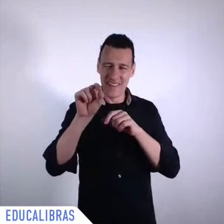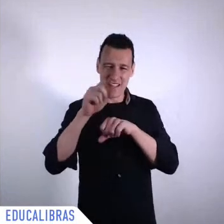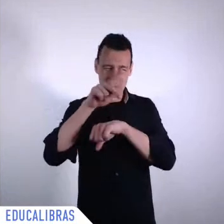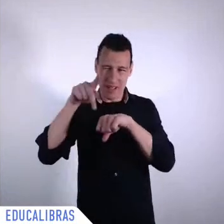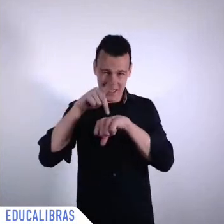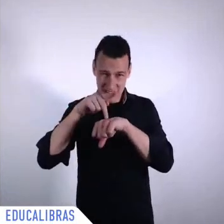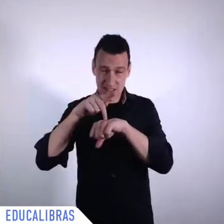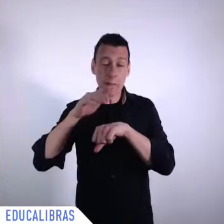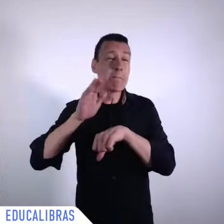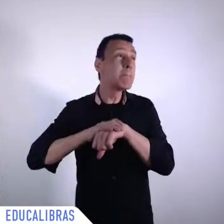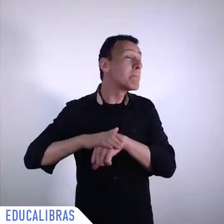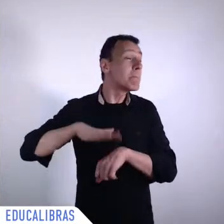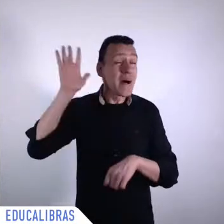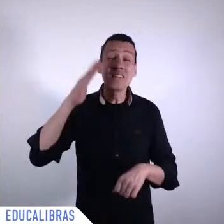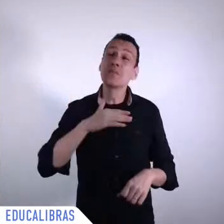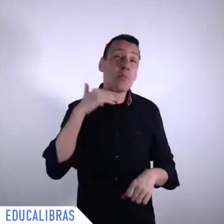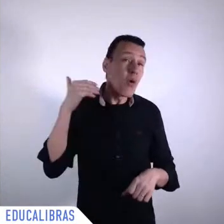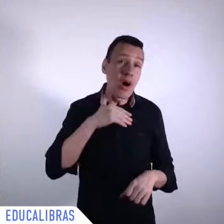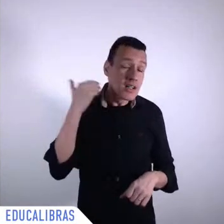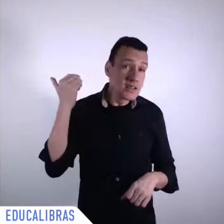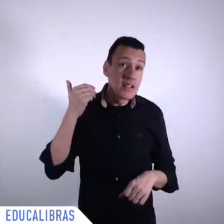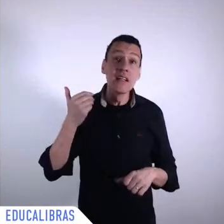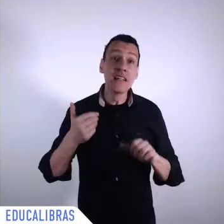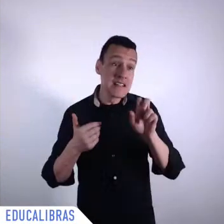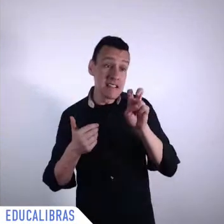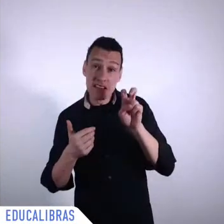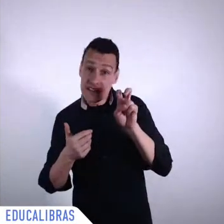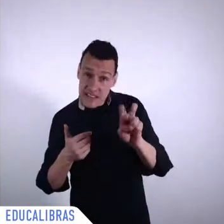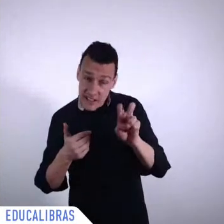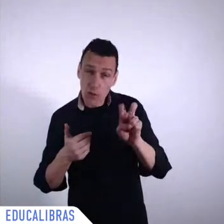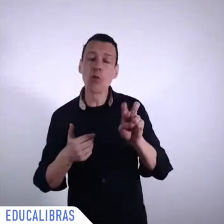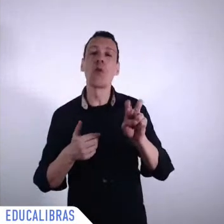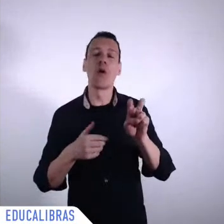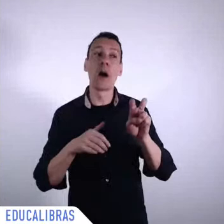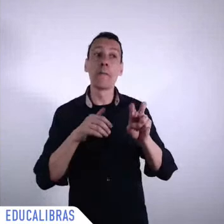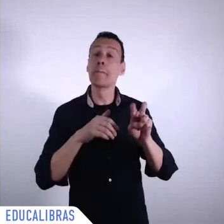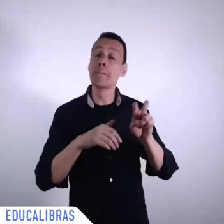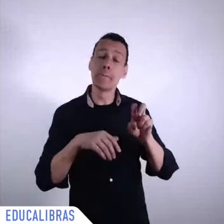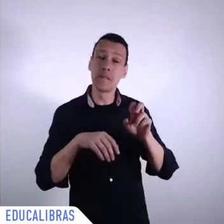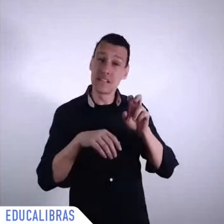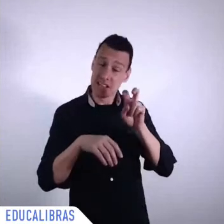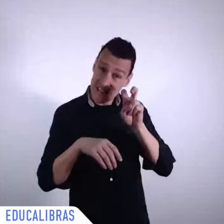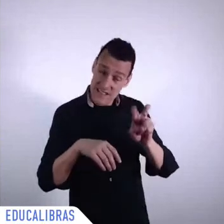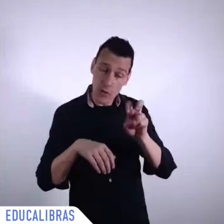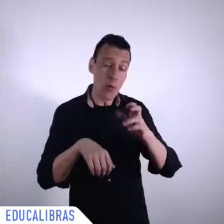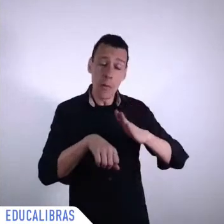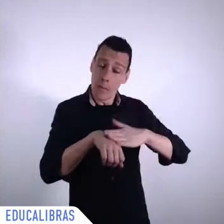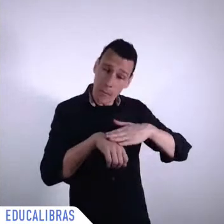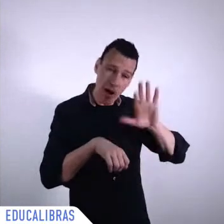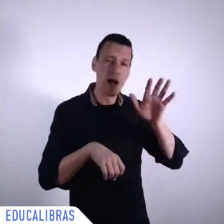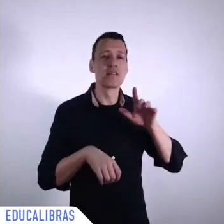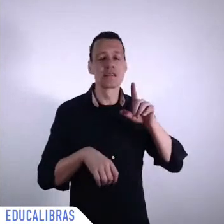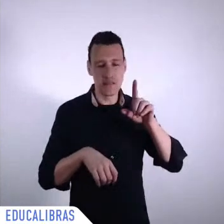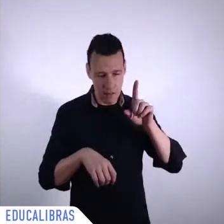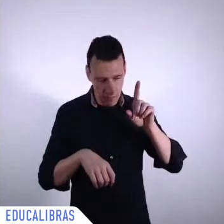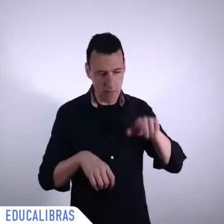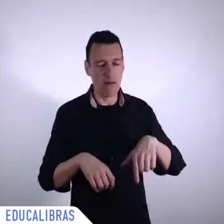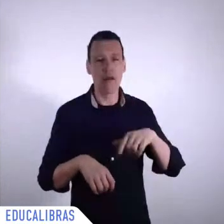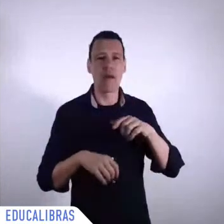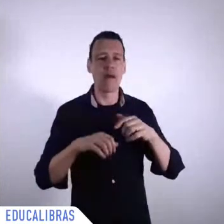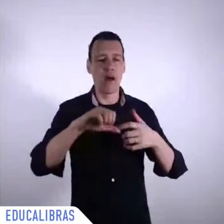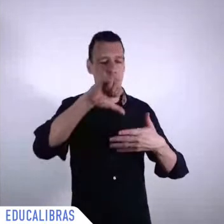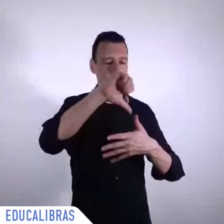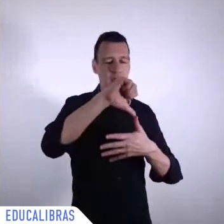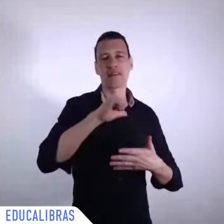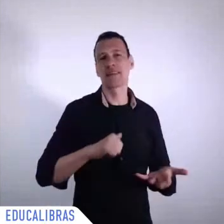Brazil is third in the world with more than five million cases and also we have five of the ten countries in Latin America